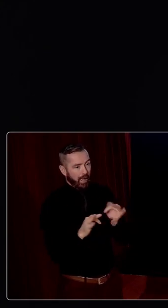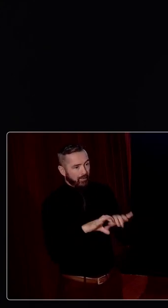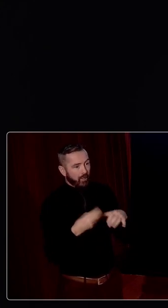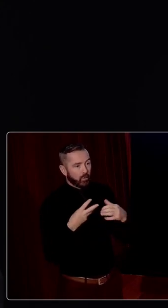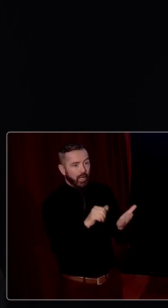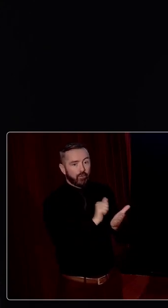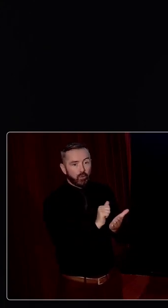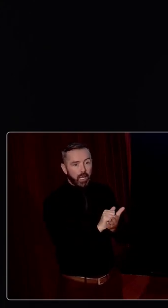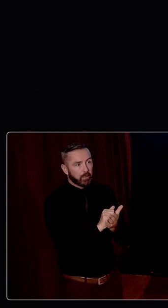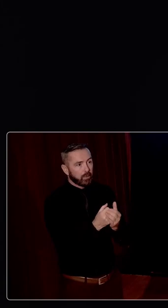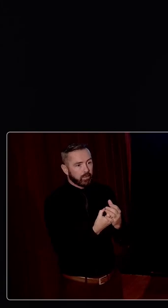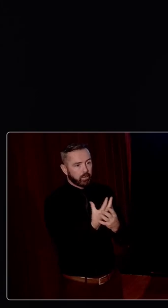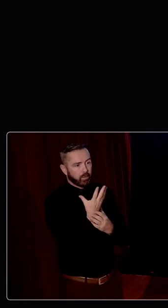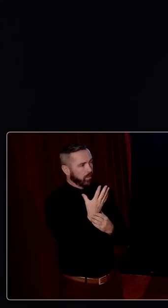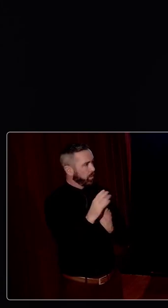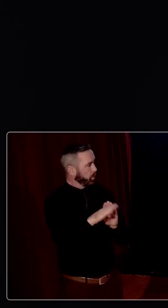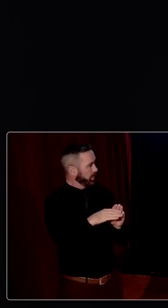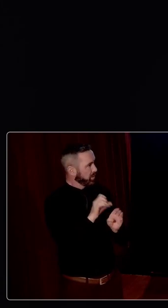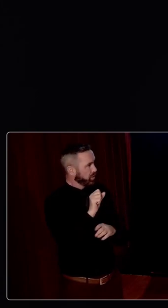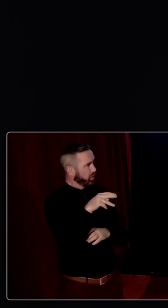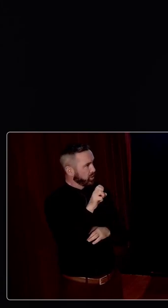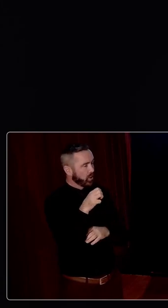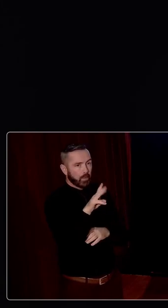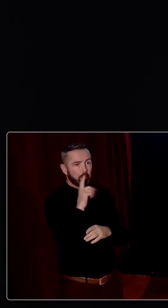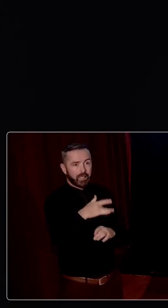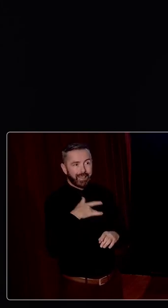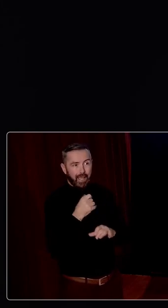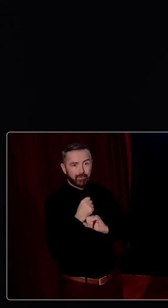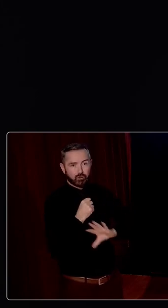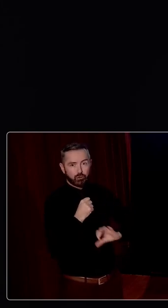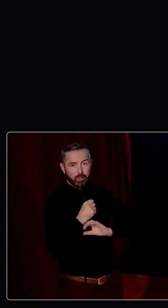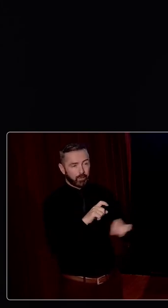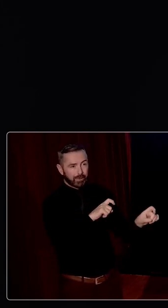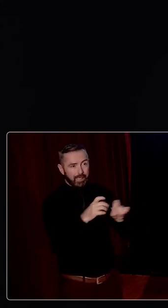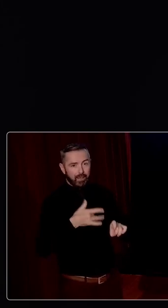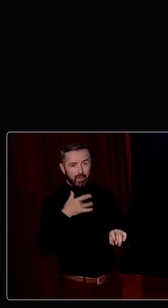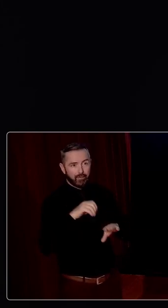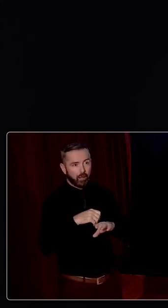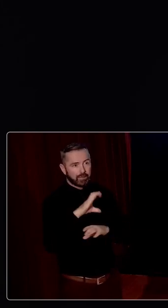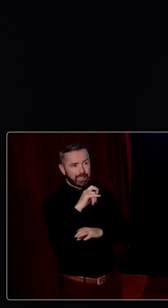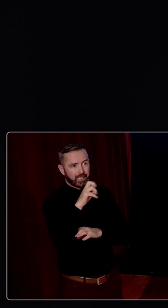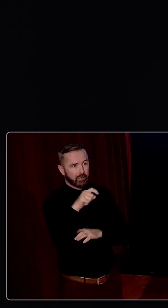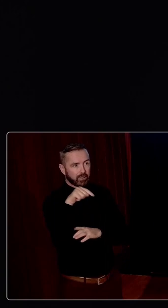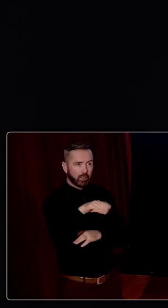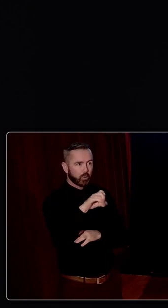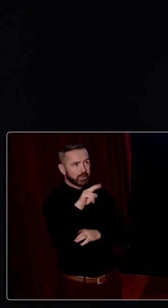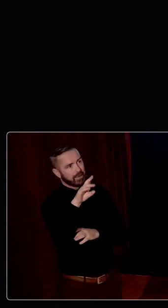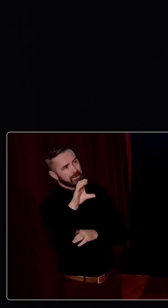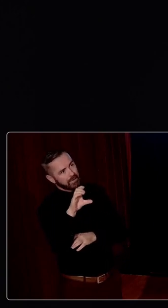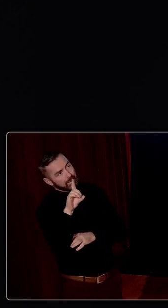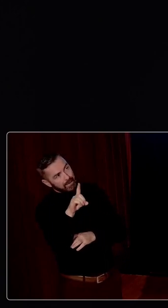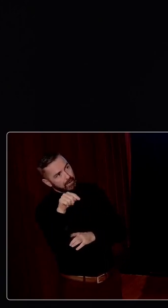papers, I'm sure, emerging in the scholarship, but the live stream of this conference will remain live on centenaries.ucd